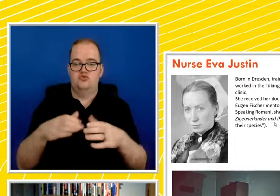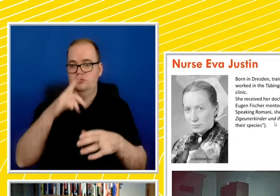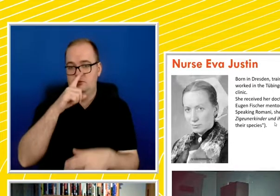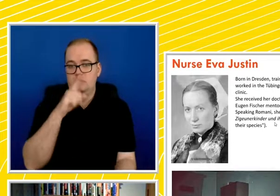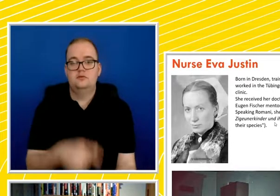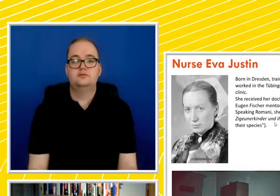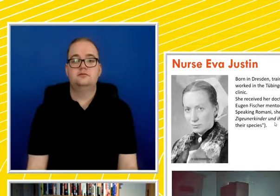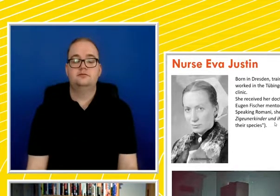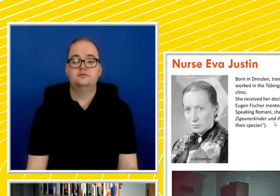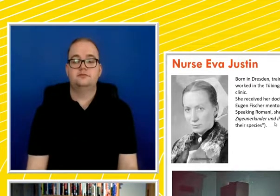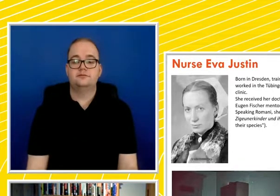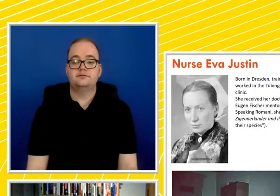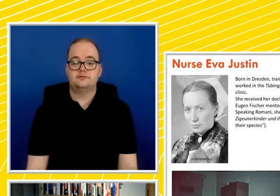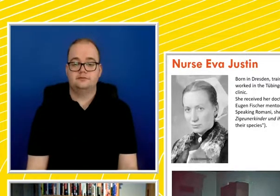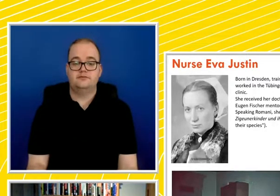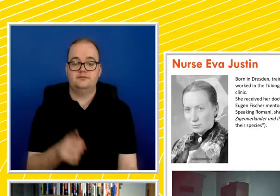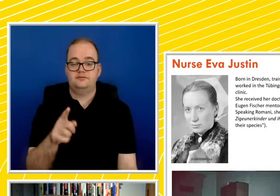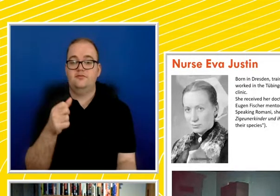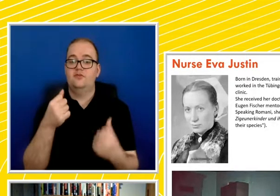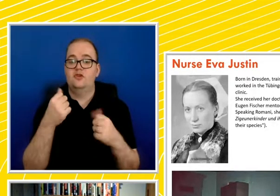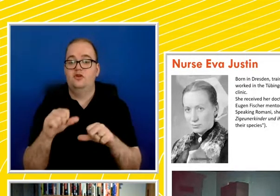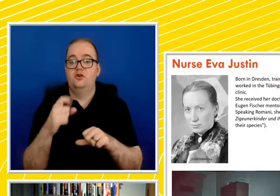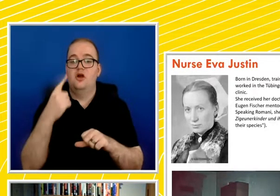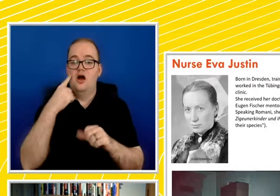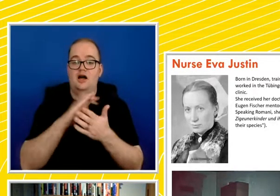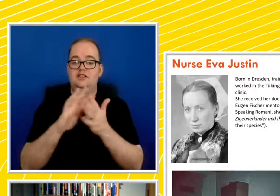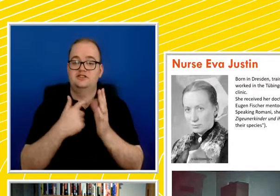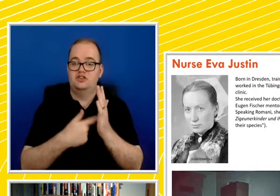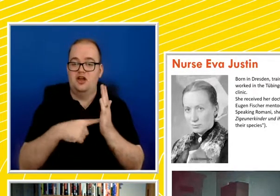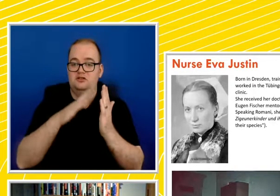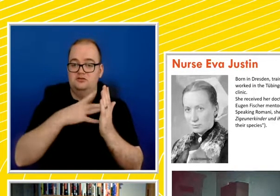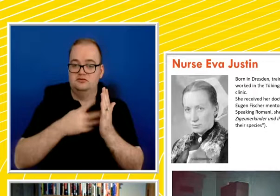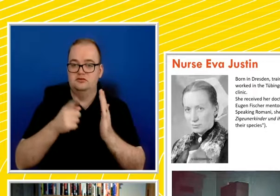Here's her using an eye chart, groups that she studied.